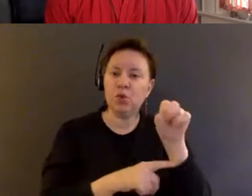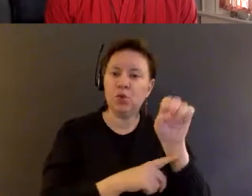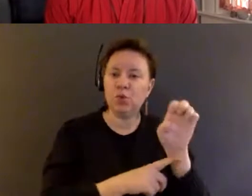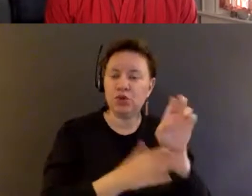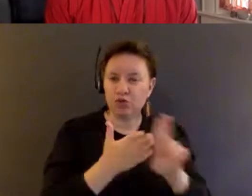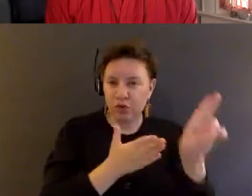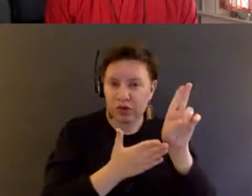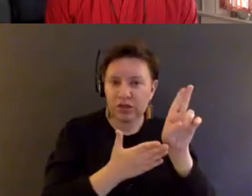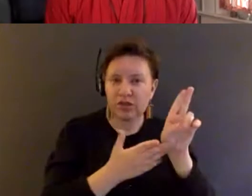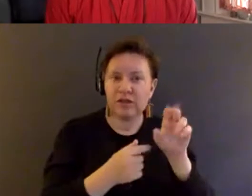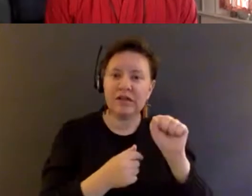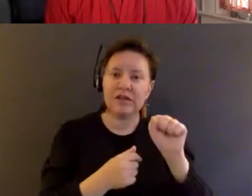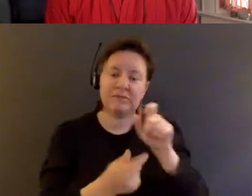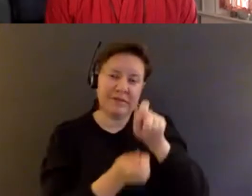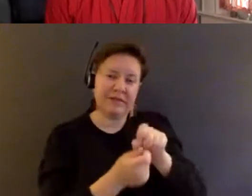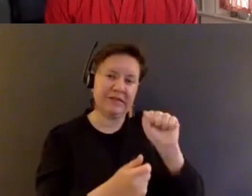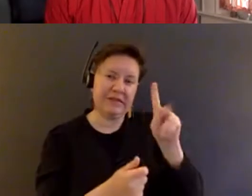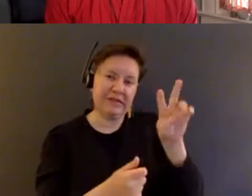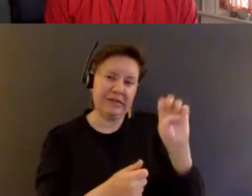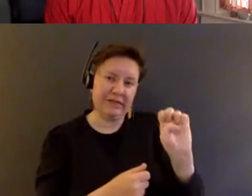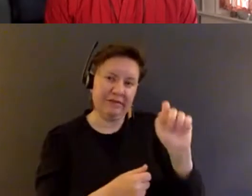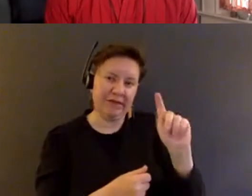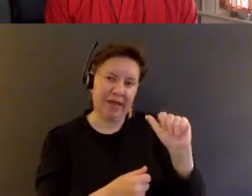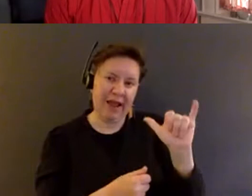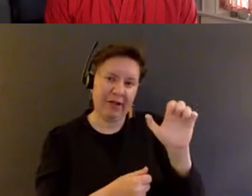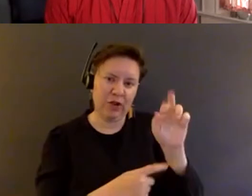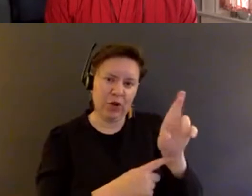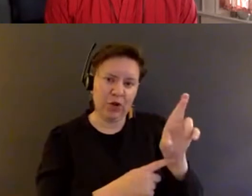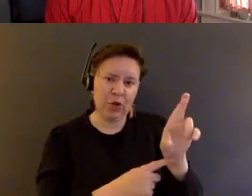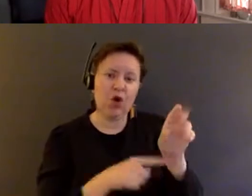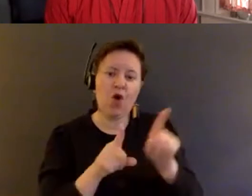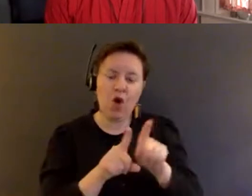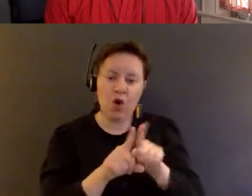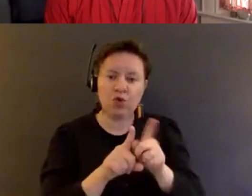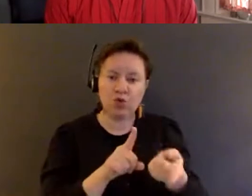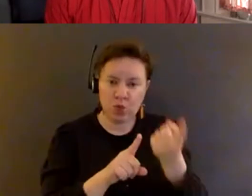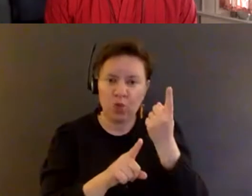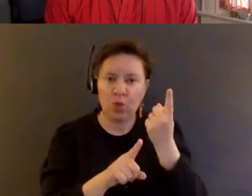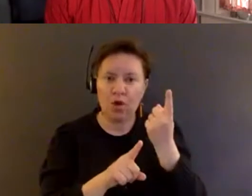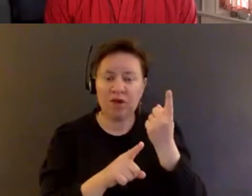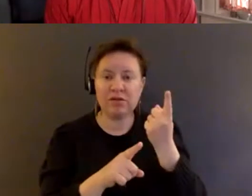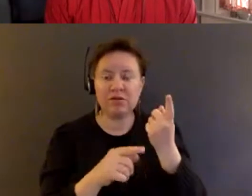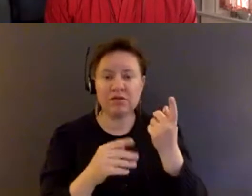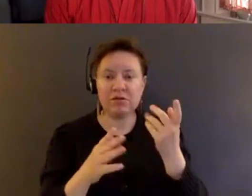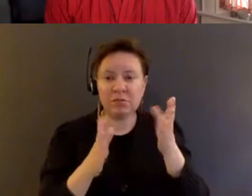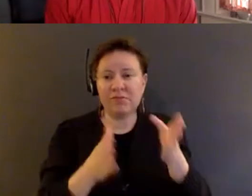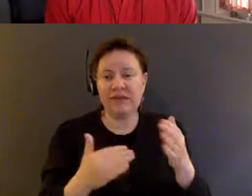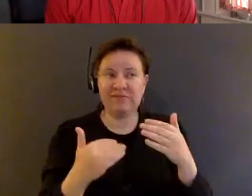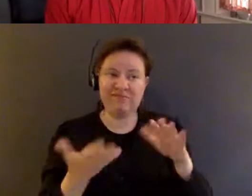particularly Steve Taylor, um, who, uh, also one of the elders that died too young. Um,